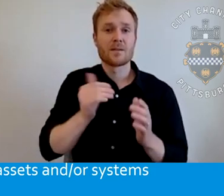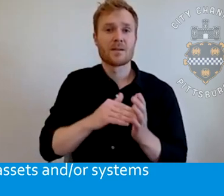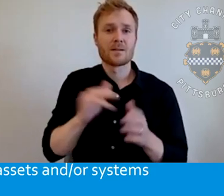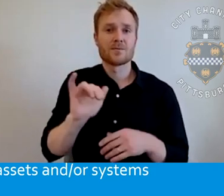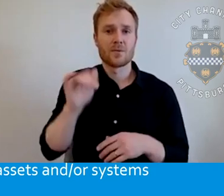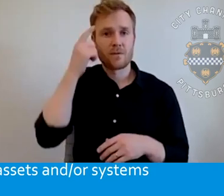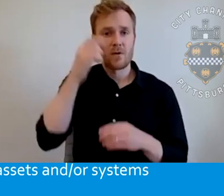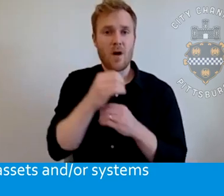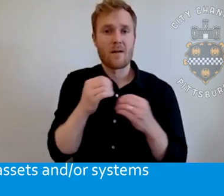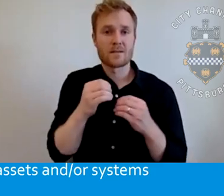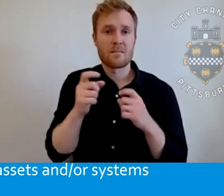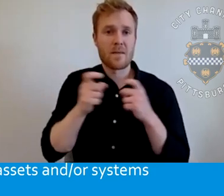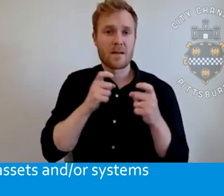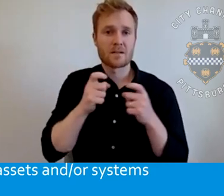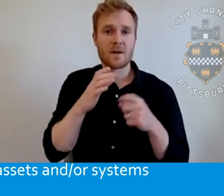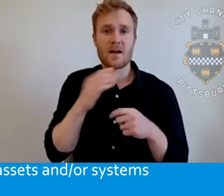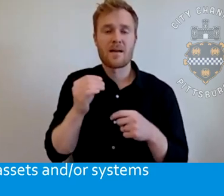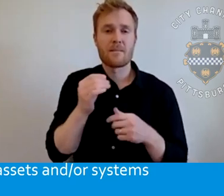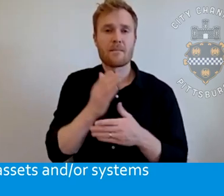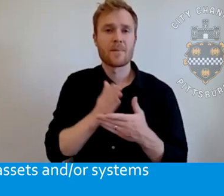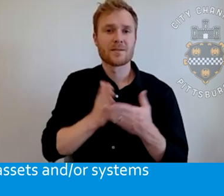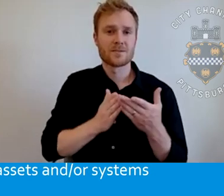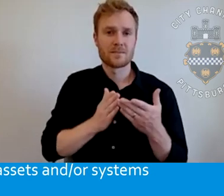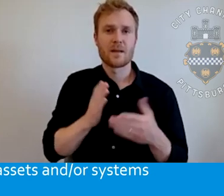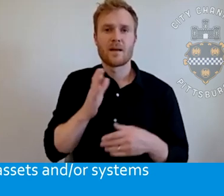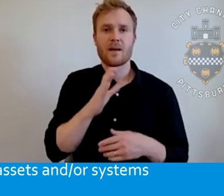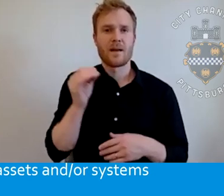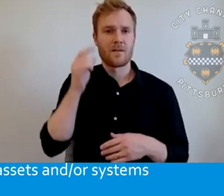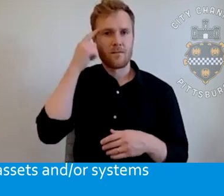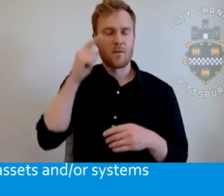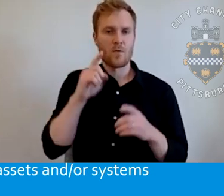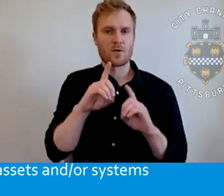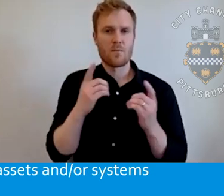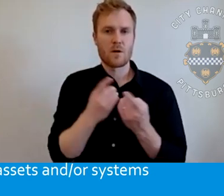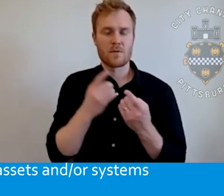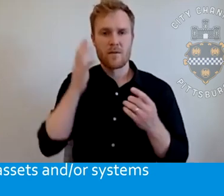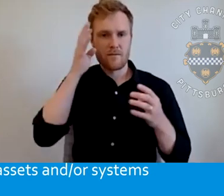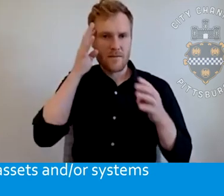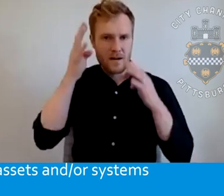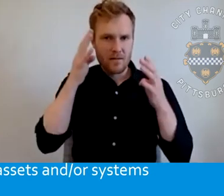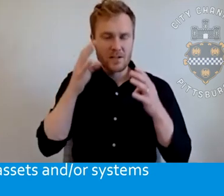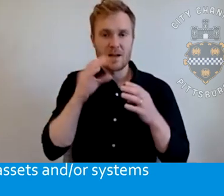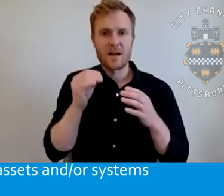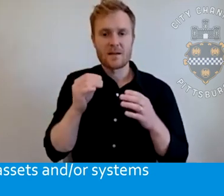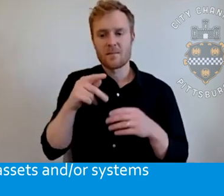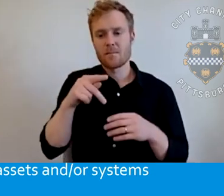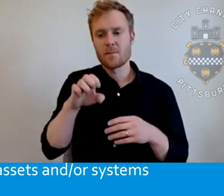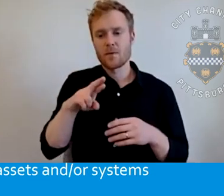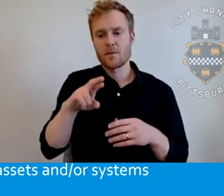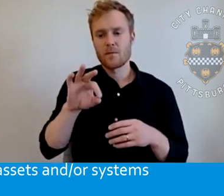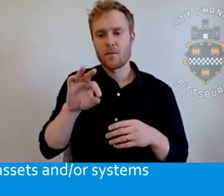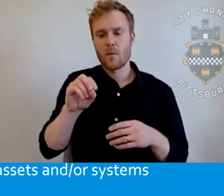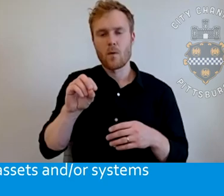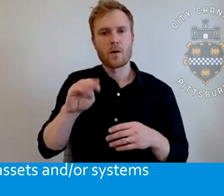Management and Budget and for, um, the Department of Innovation and Performance for providing this platform so we can, um,